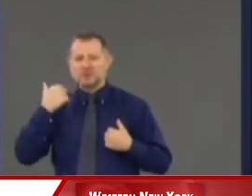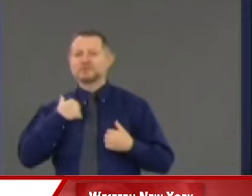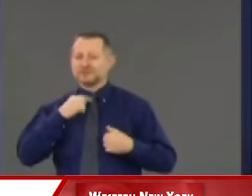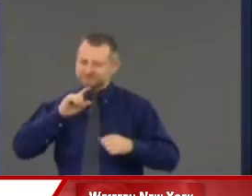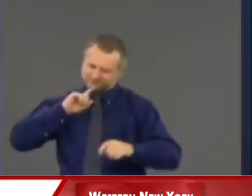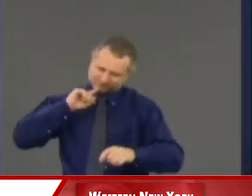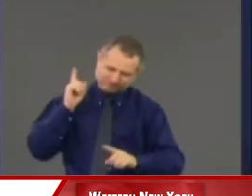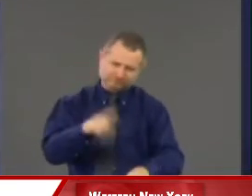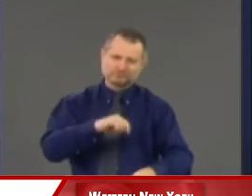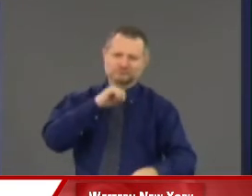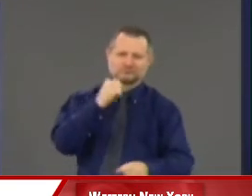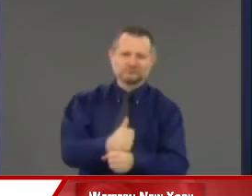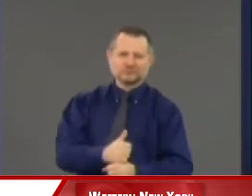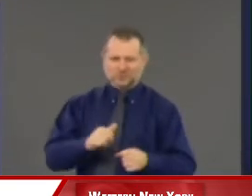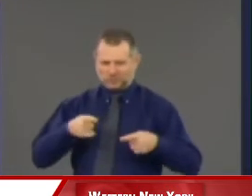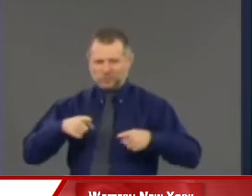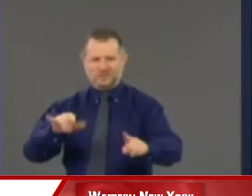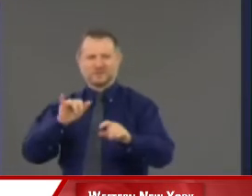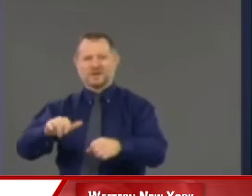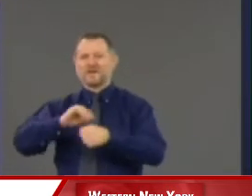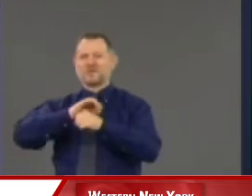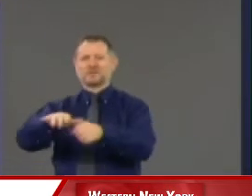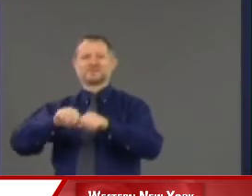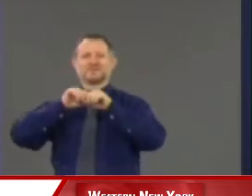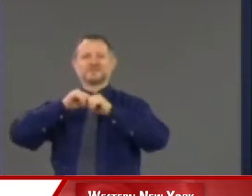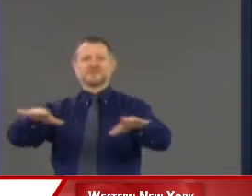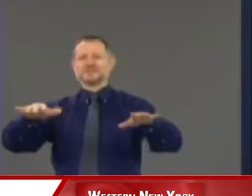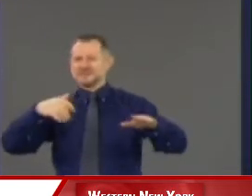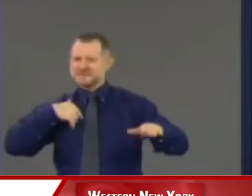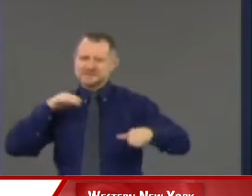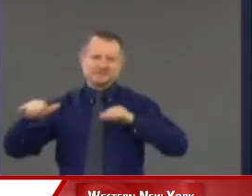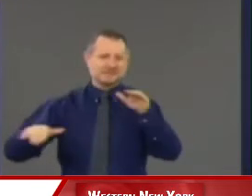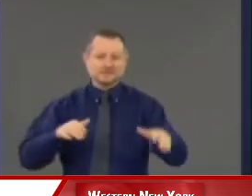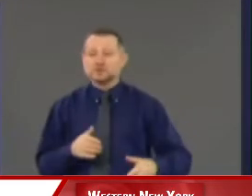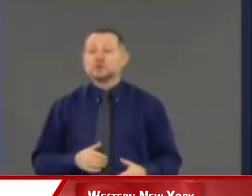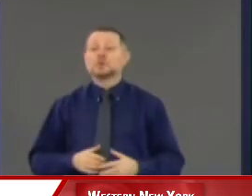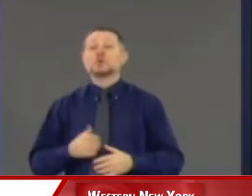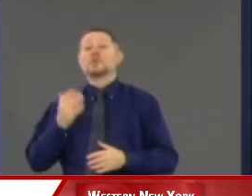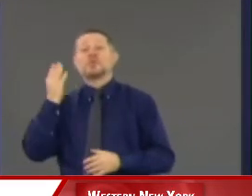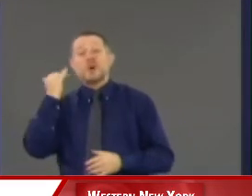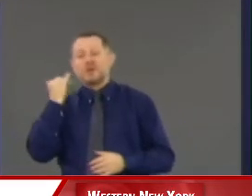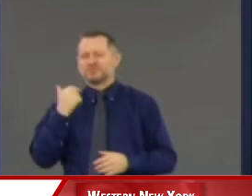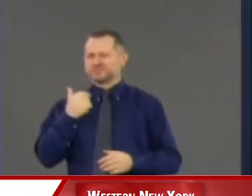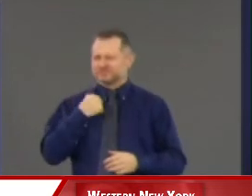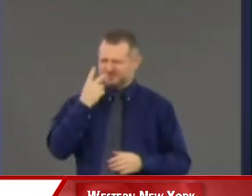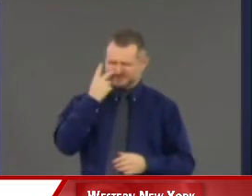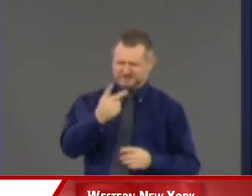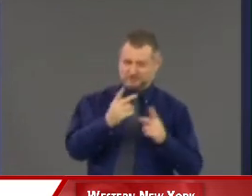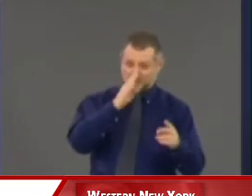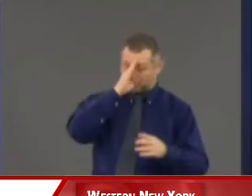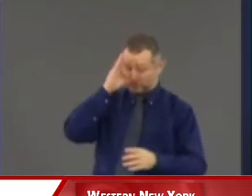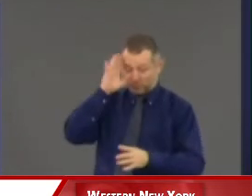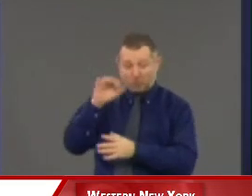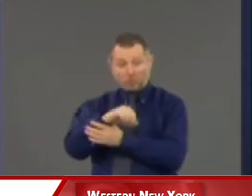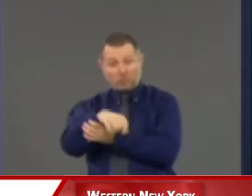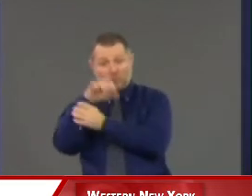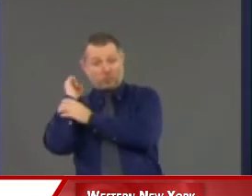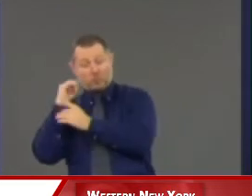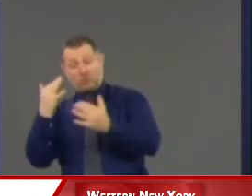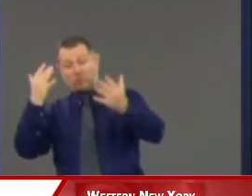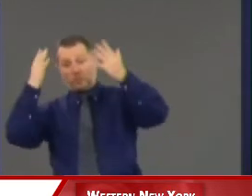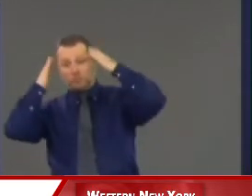in the middle of this situation, after we saw some hospitals getting overwhelmed, right?